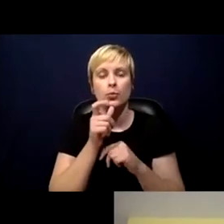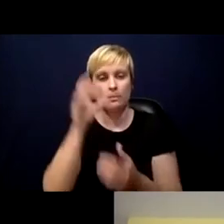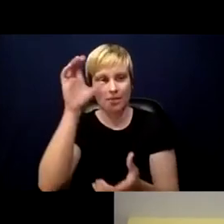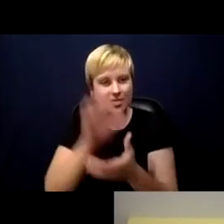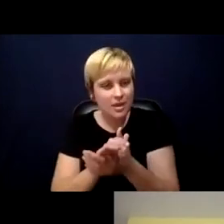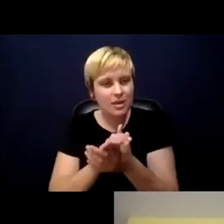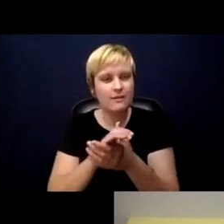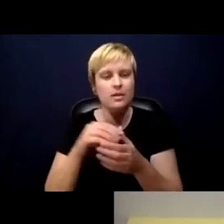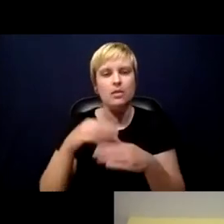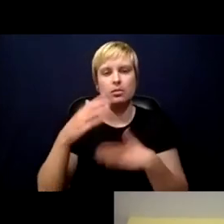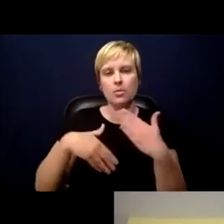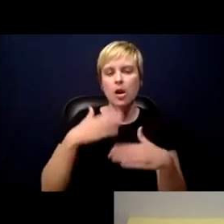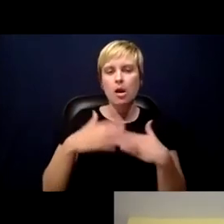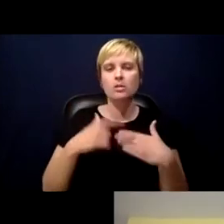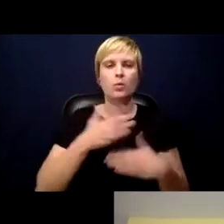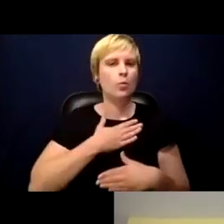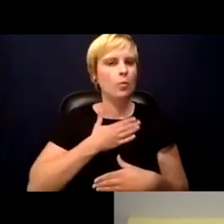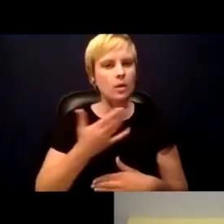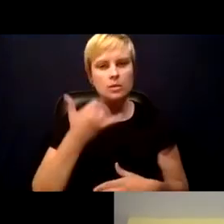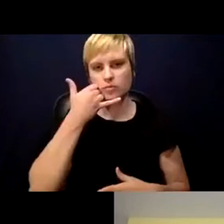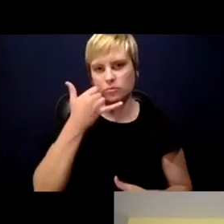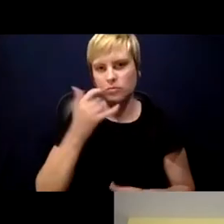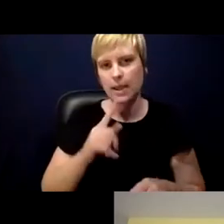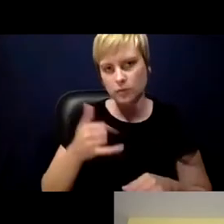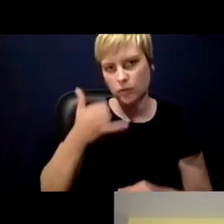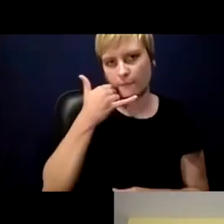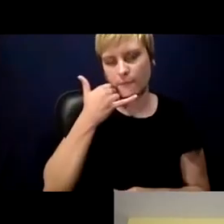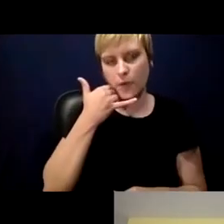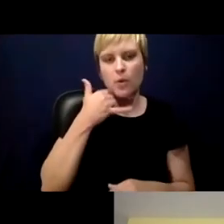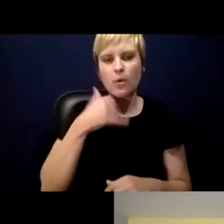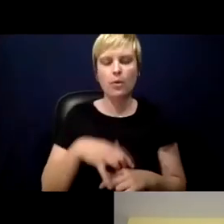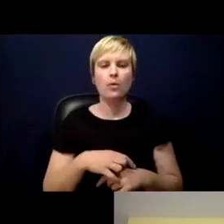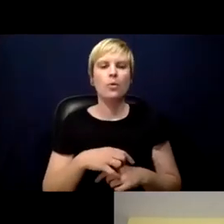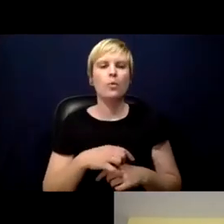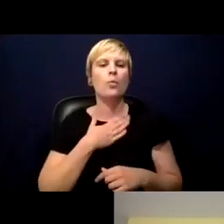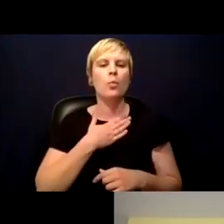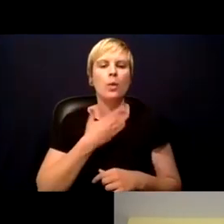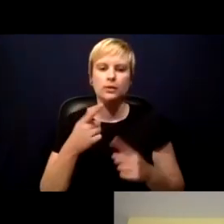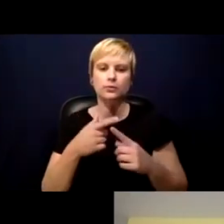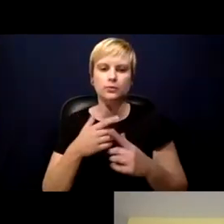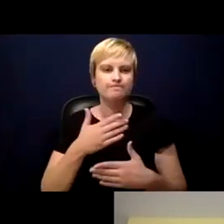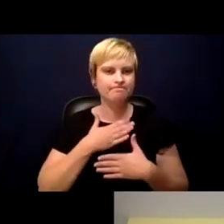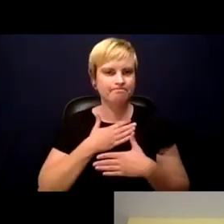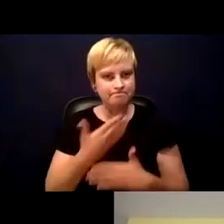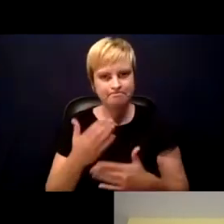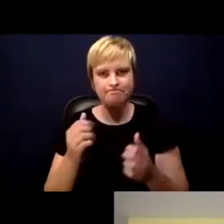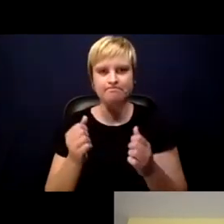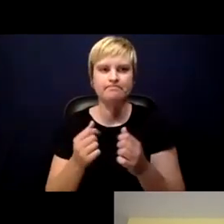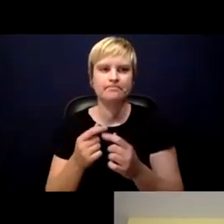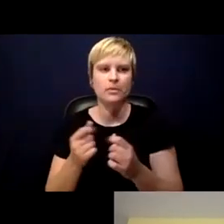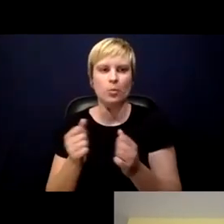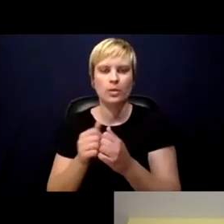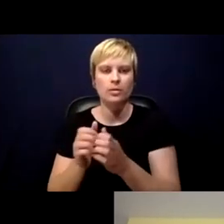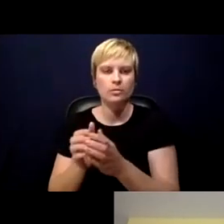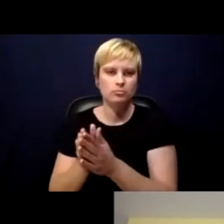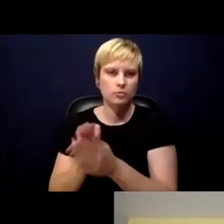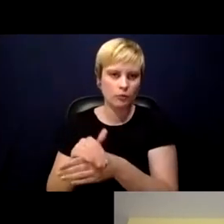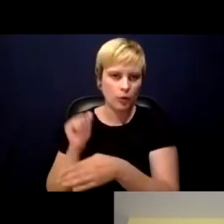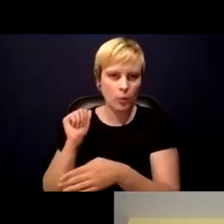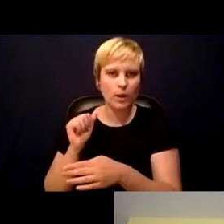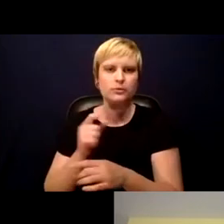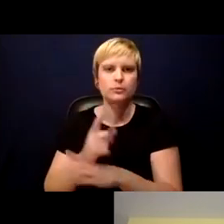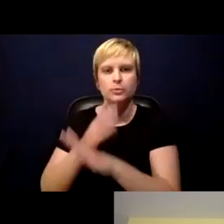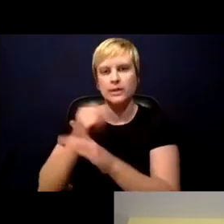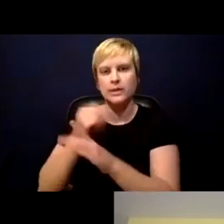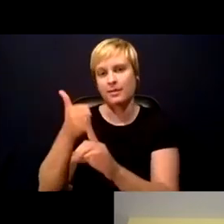the process are willing to answer the phone, who are willing to comply with the requests made of them to, to protect themselves and their families